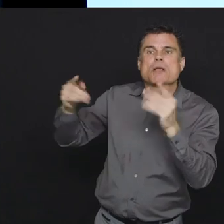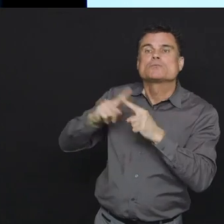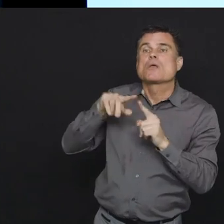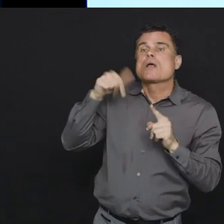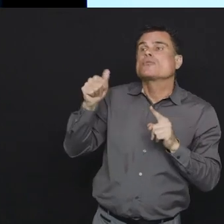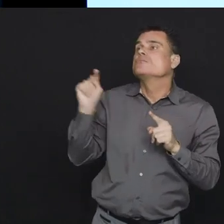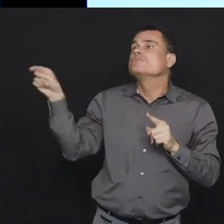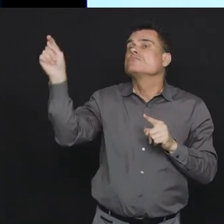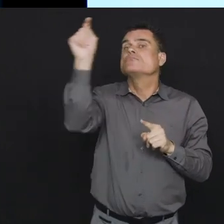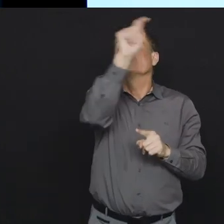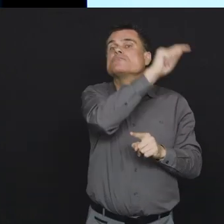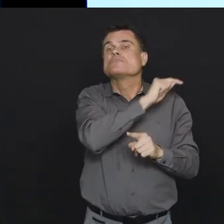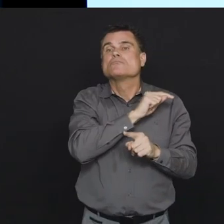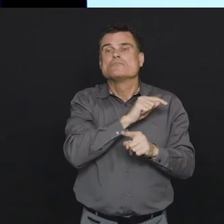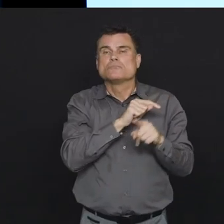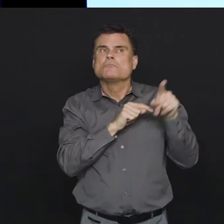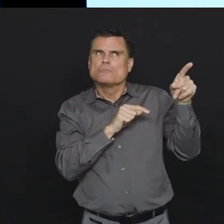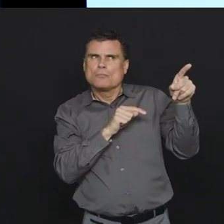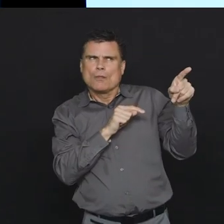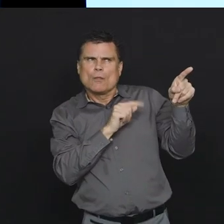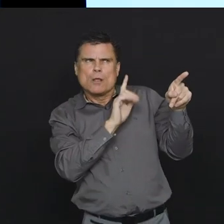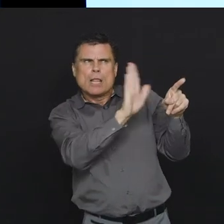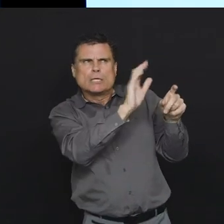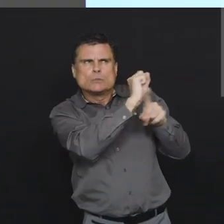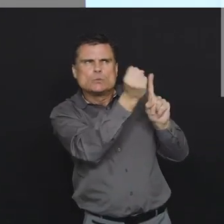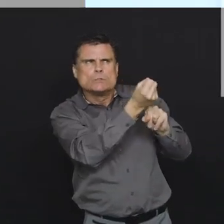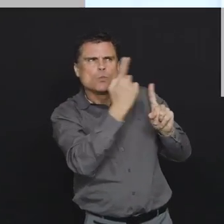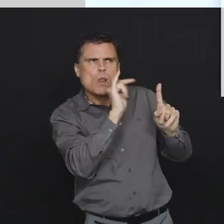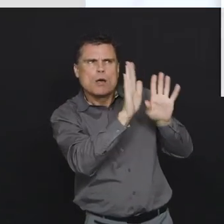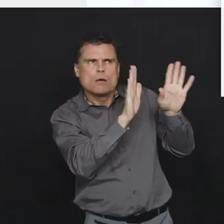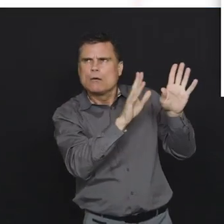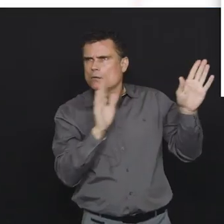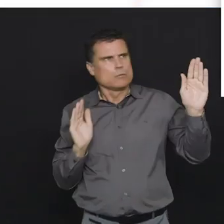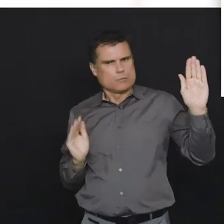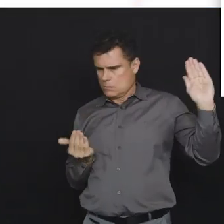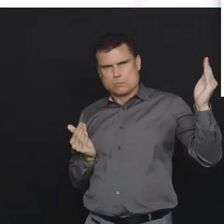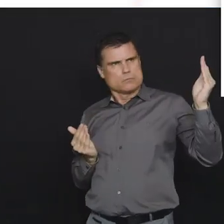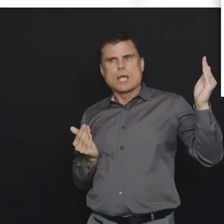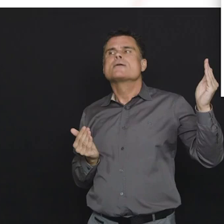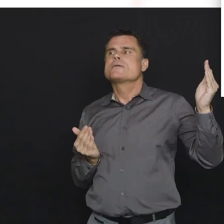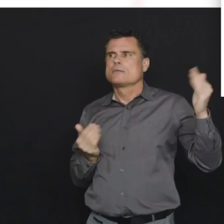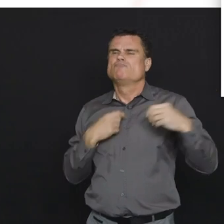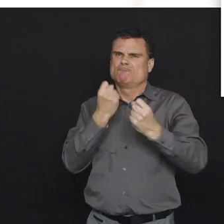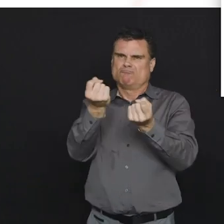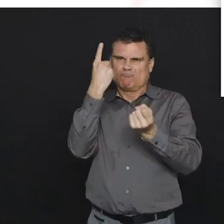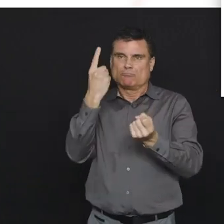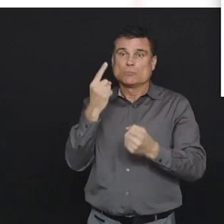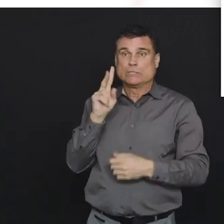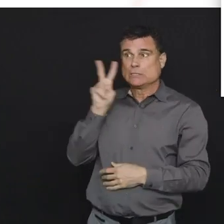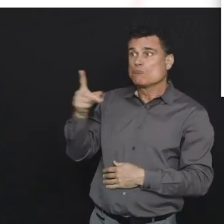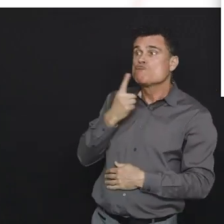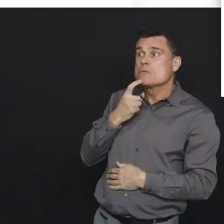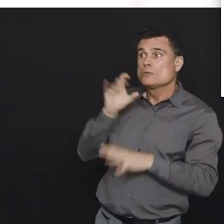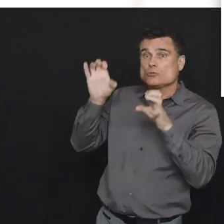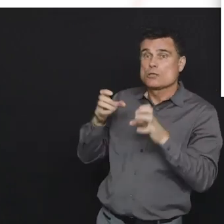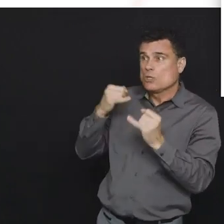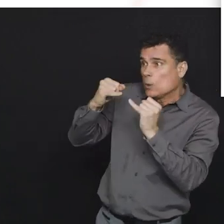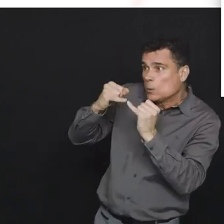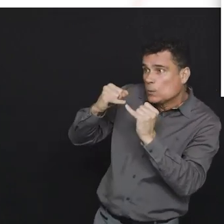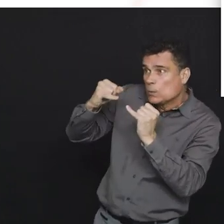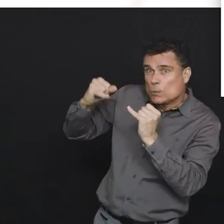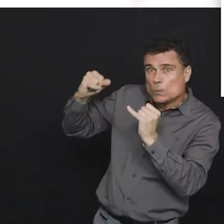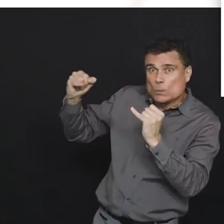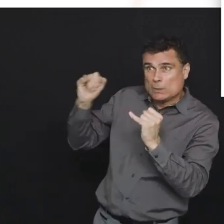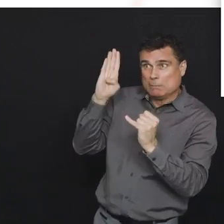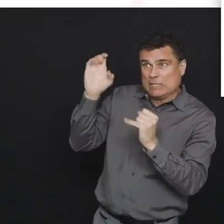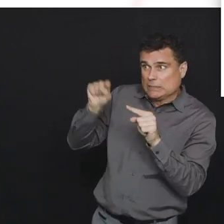in our trajectory right now in BC compared to these other jurisdictions and as you can see that the dark red line is